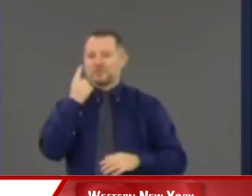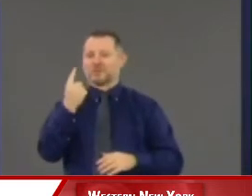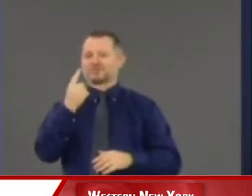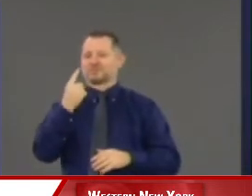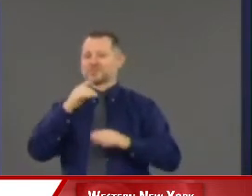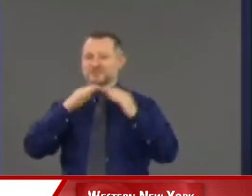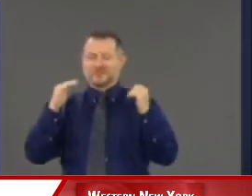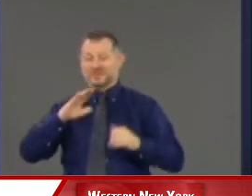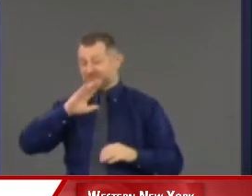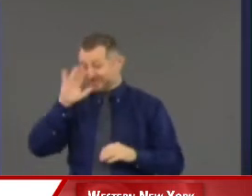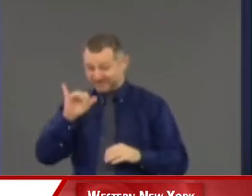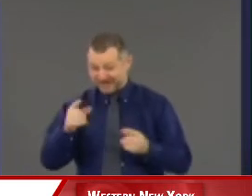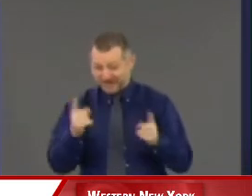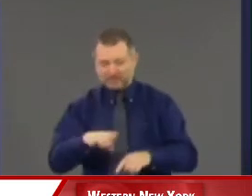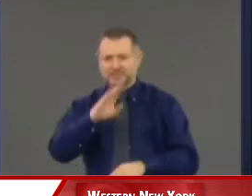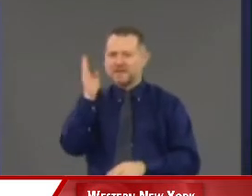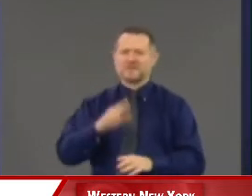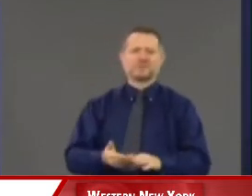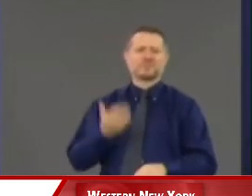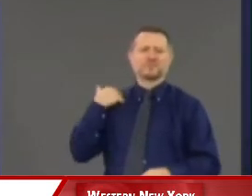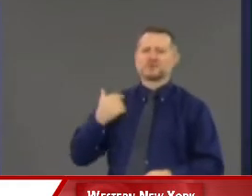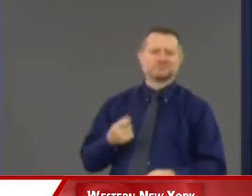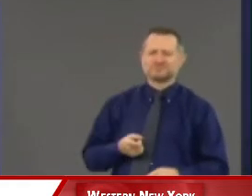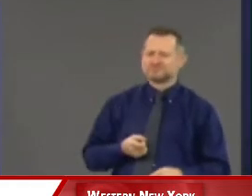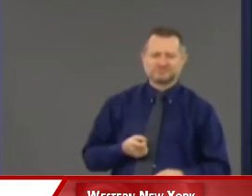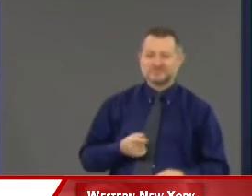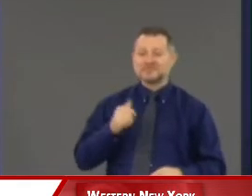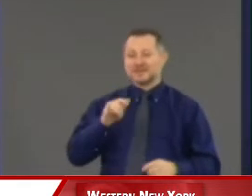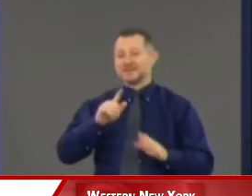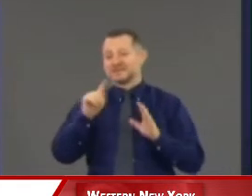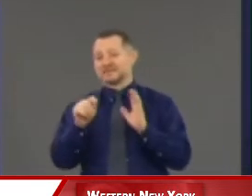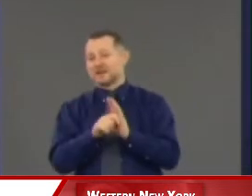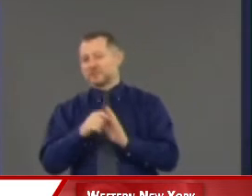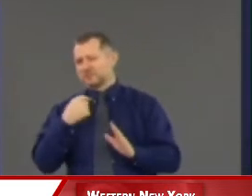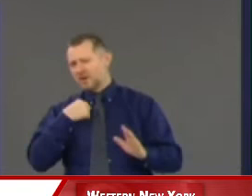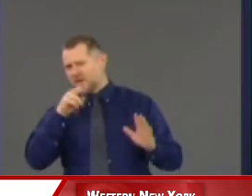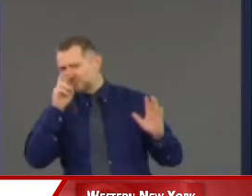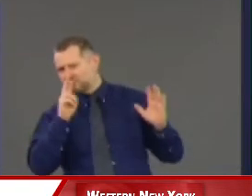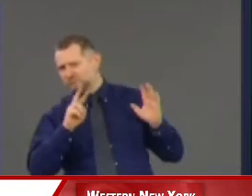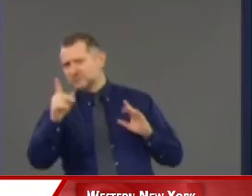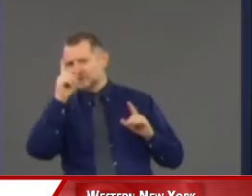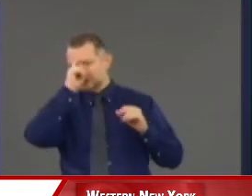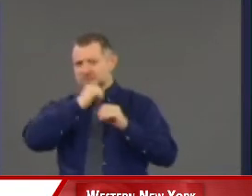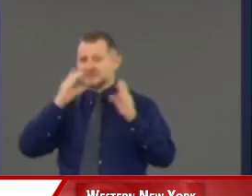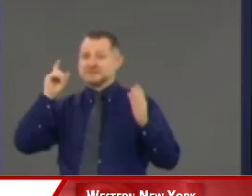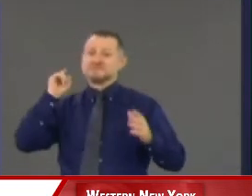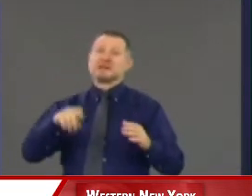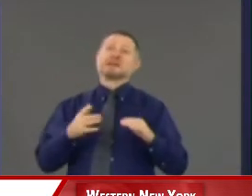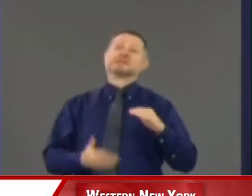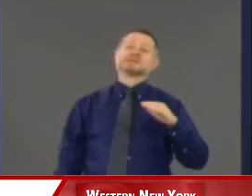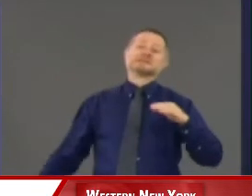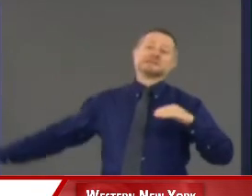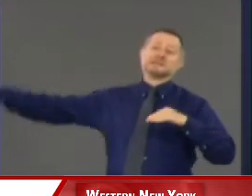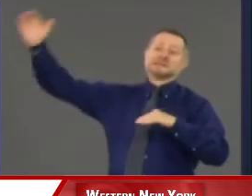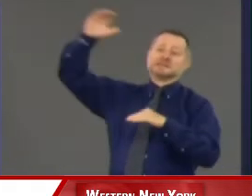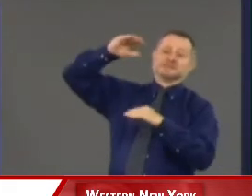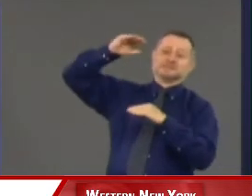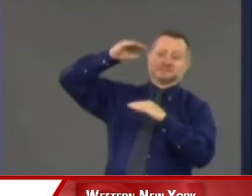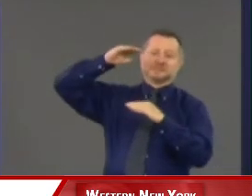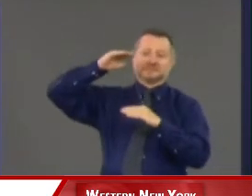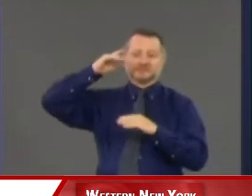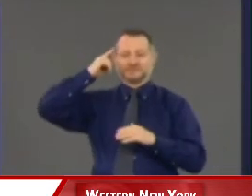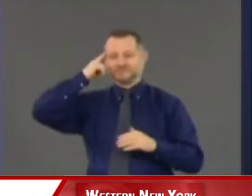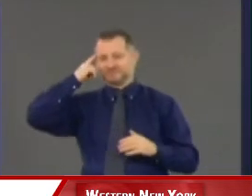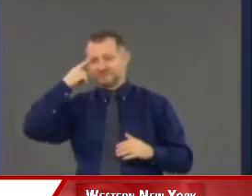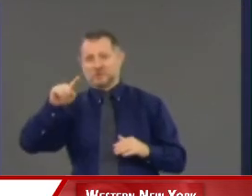talk about a worst-case scenario, a worst-case scenario is you exceed your hospital capacity. What is your